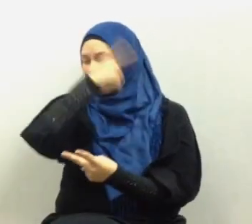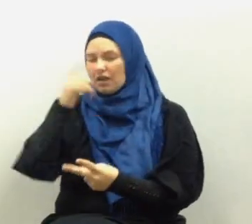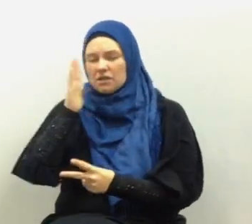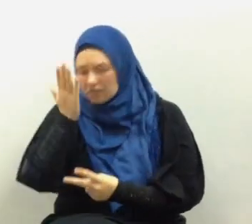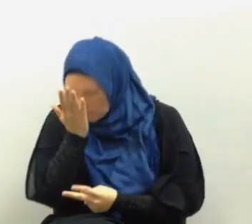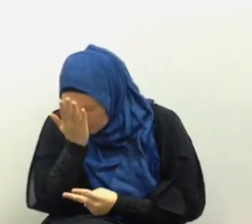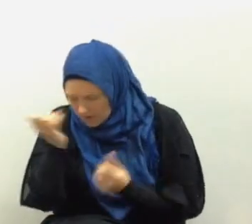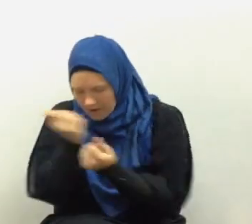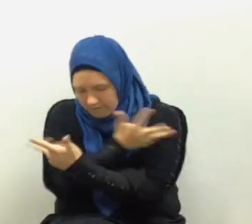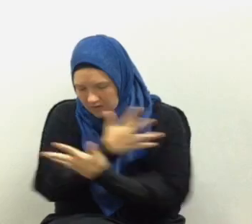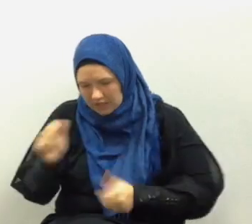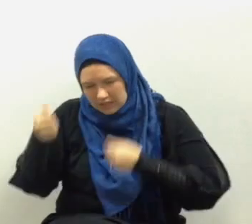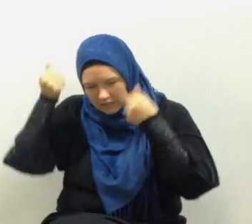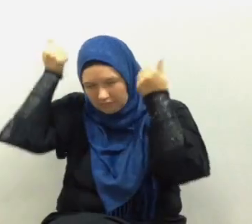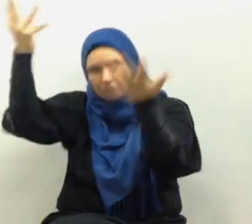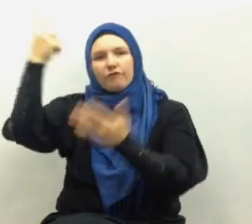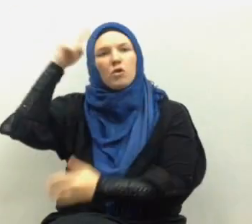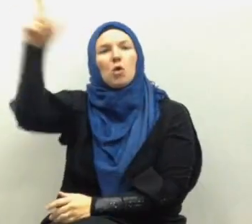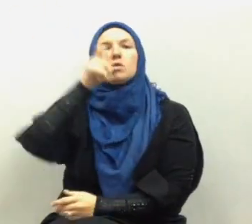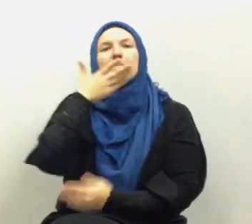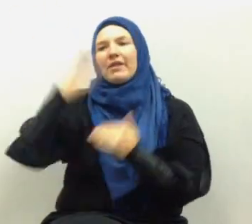everything to Allah